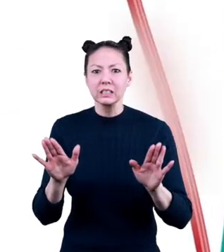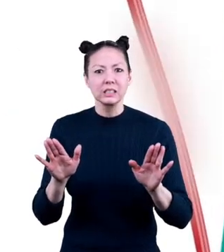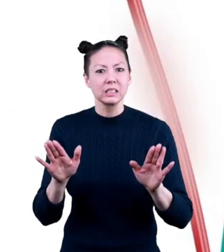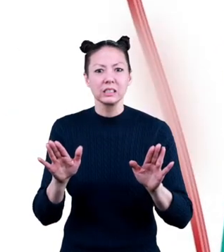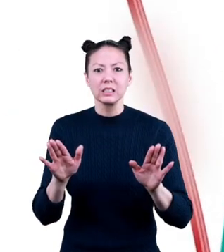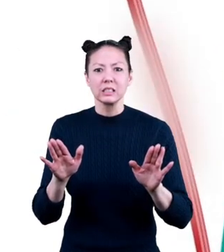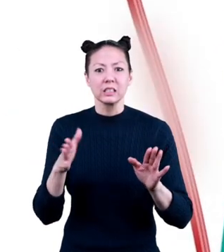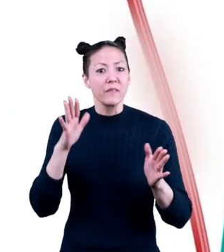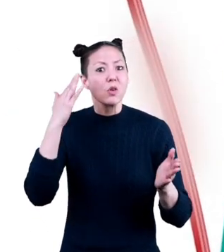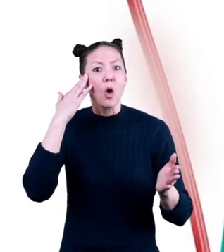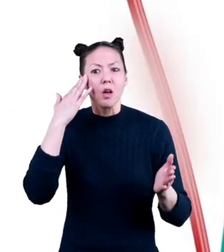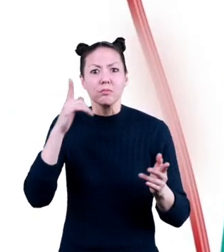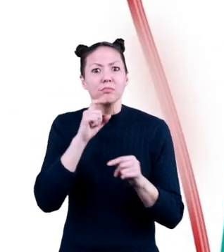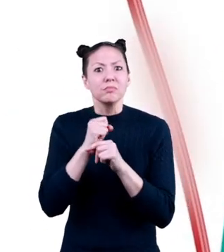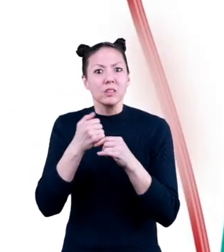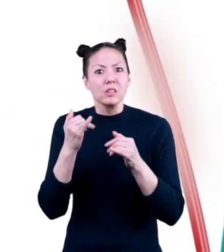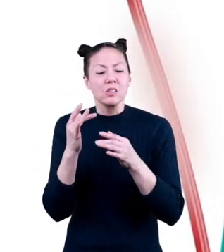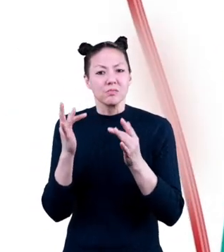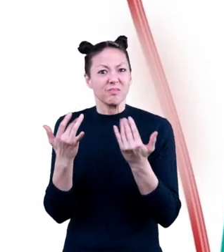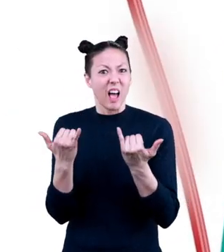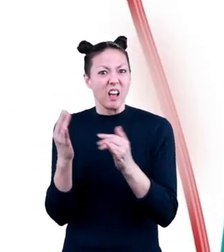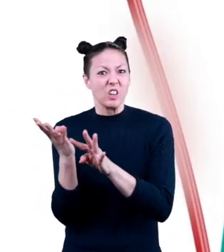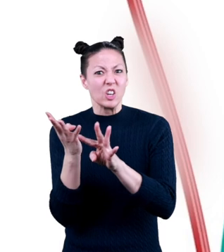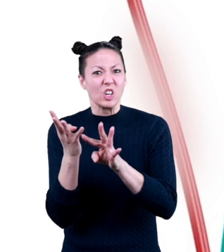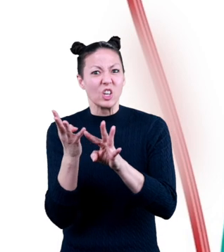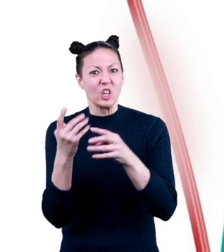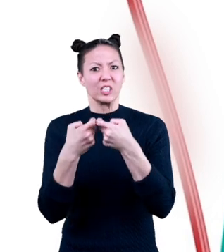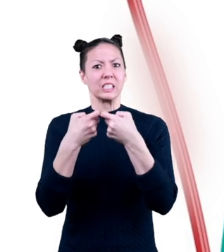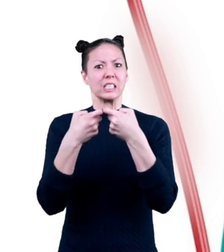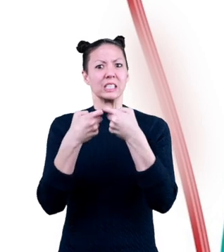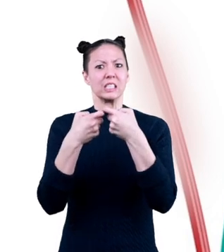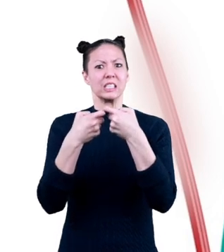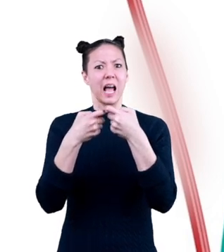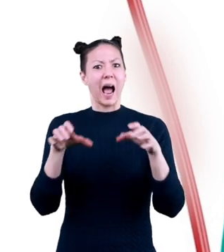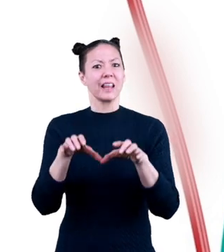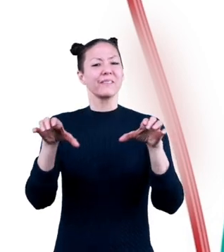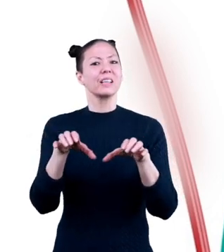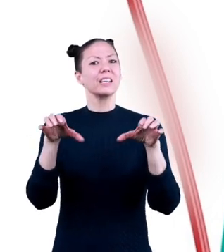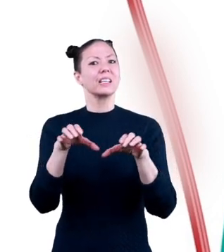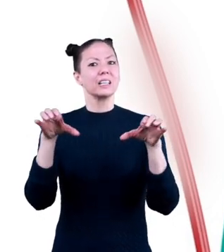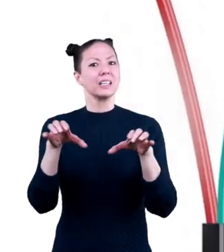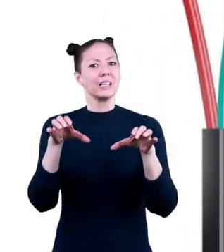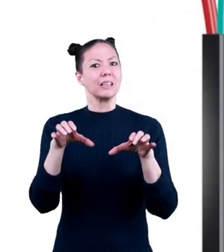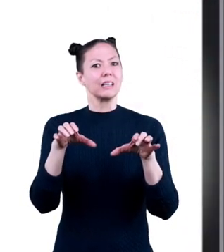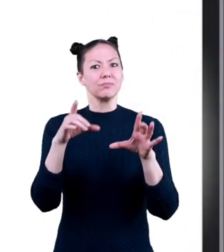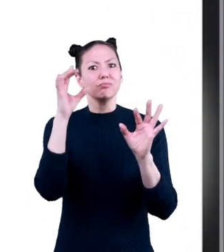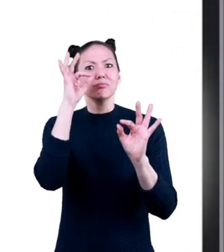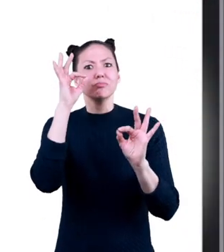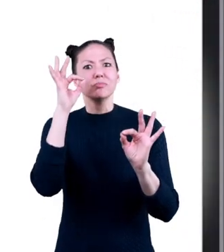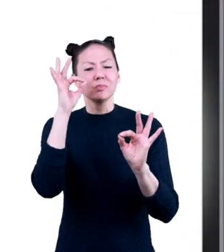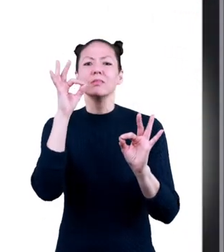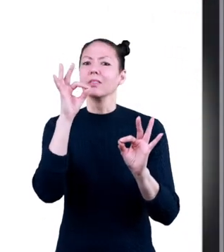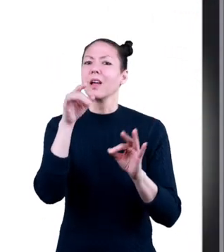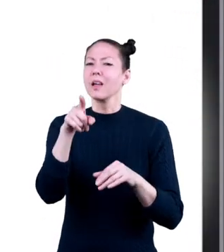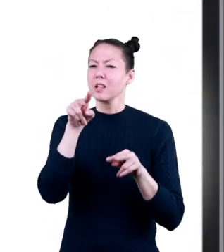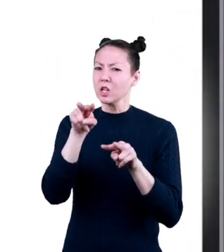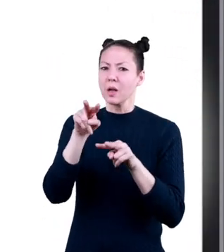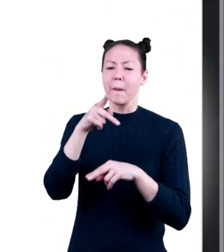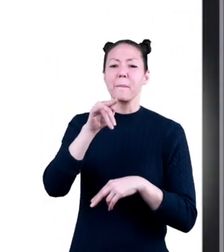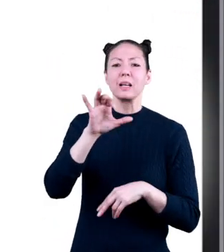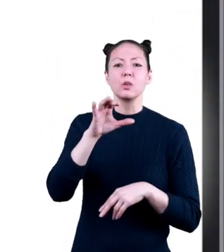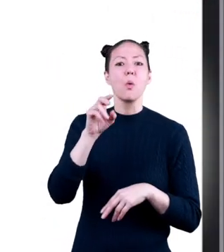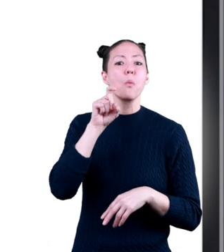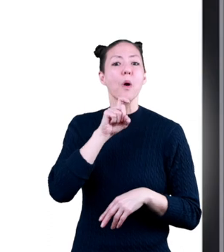know if they are alive, which means that electric current is flowing through them. The plastic or rubber is